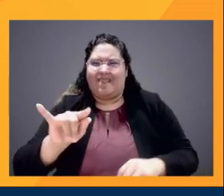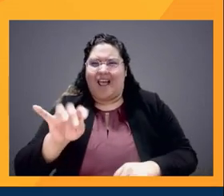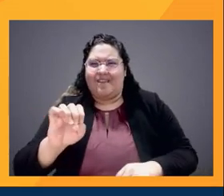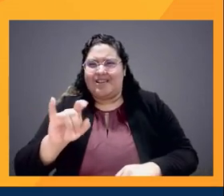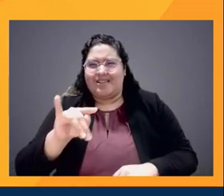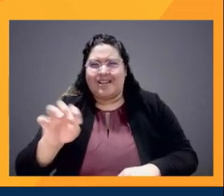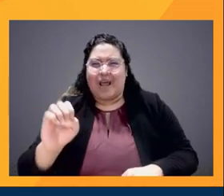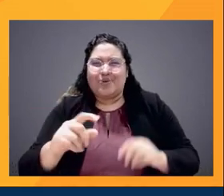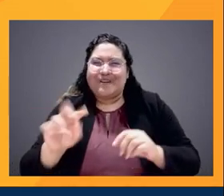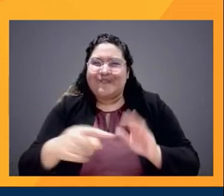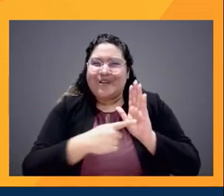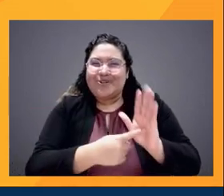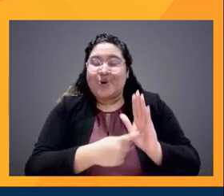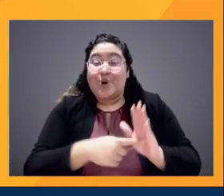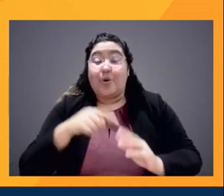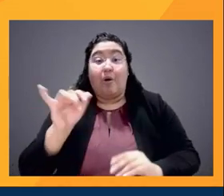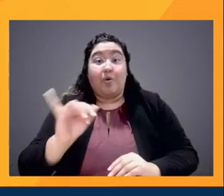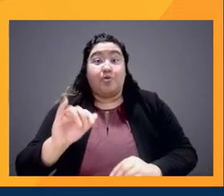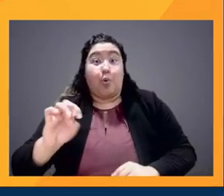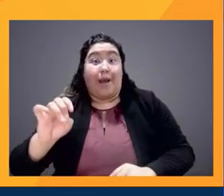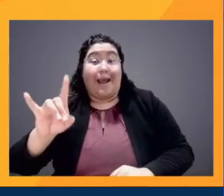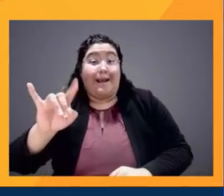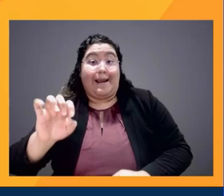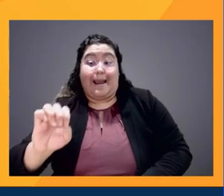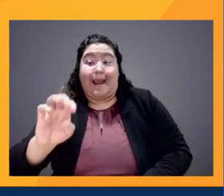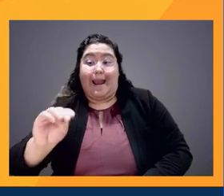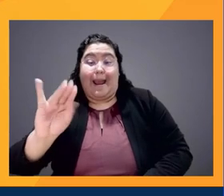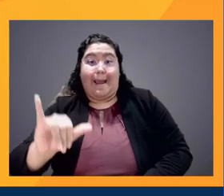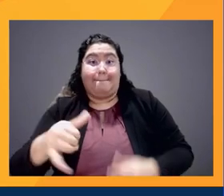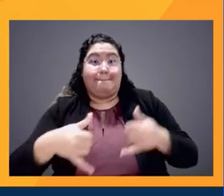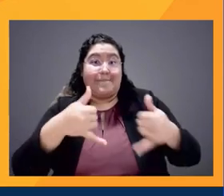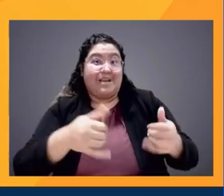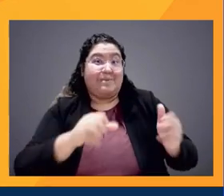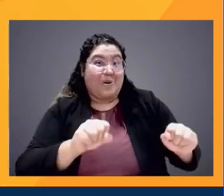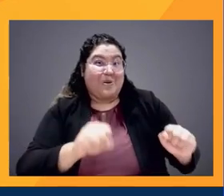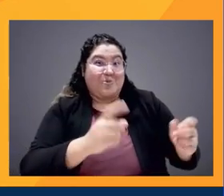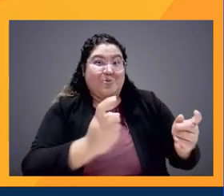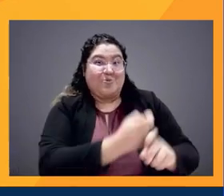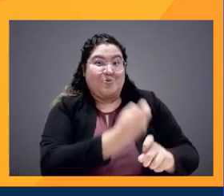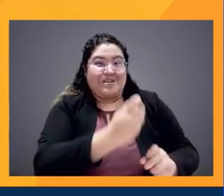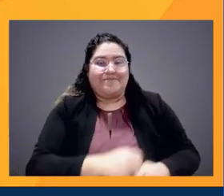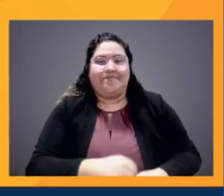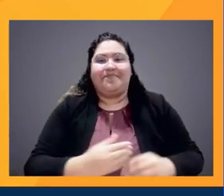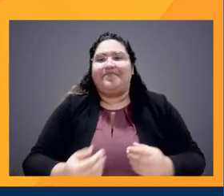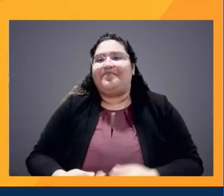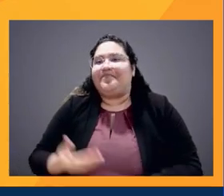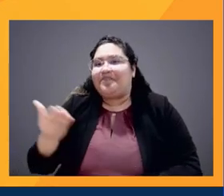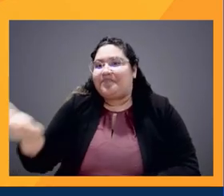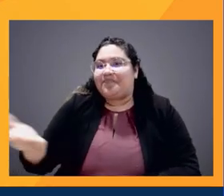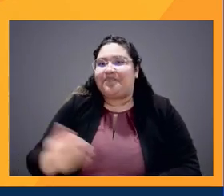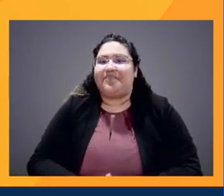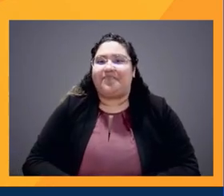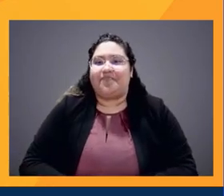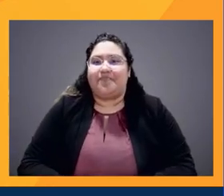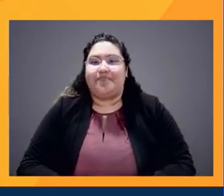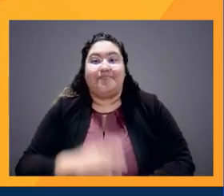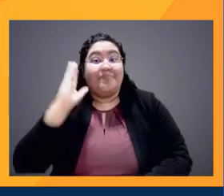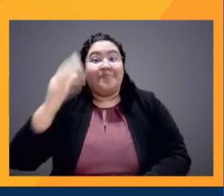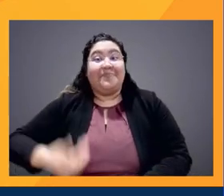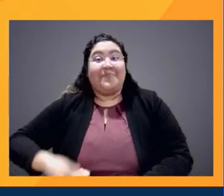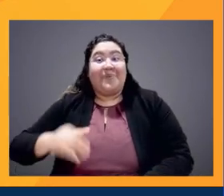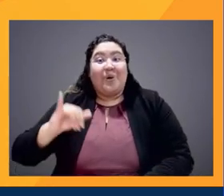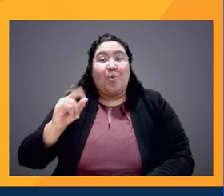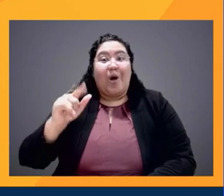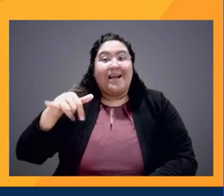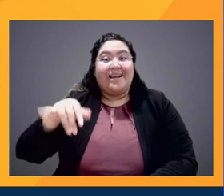Representative Joaquin Castro. Hi, y'all. I'm Joaquin Castro, and I represent my hometown of San Antonio, Texas, in the U